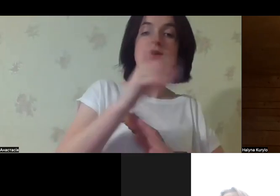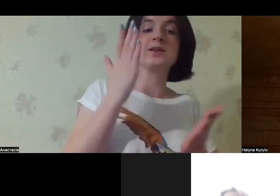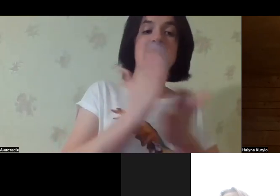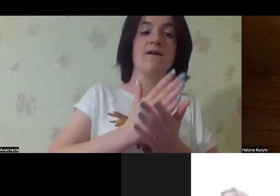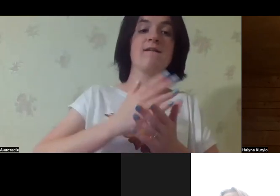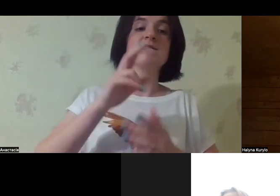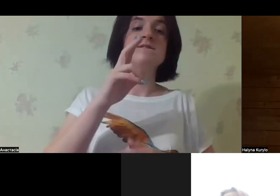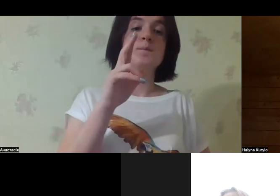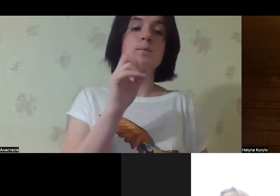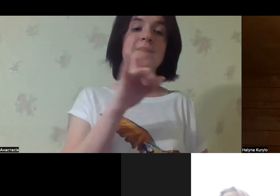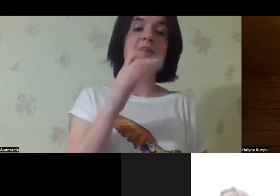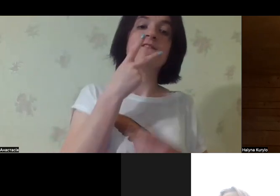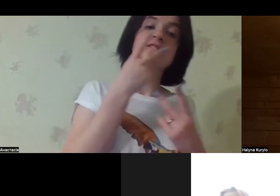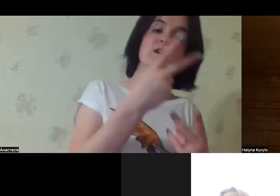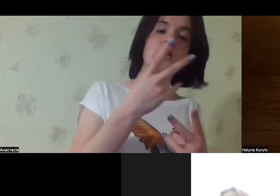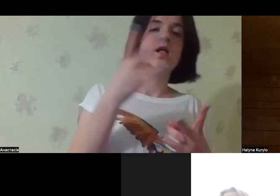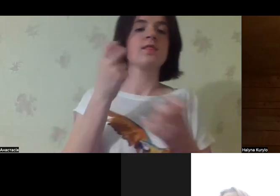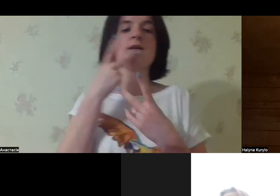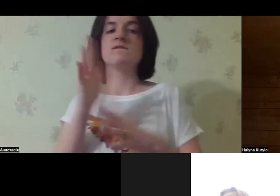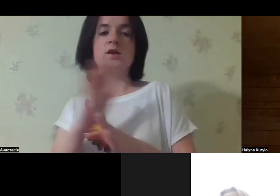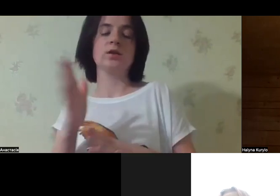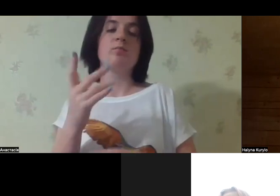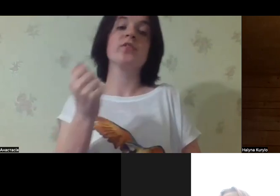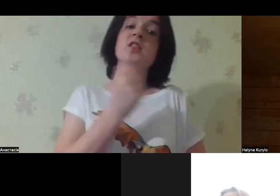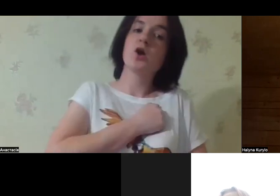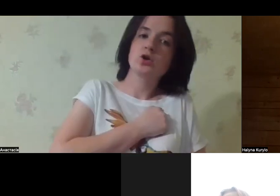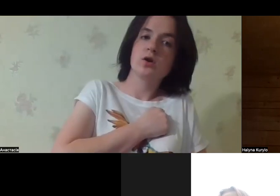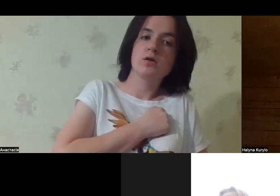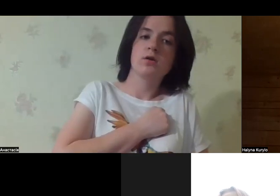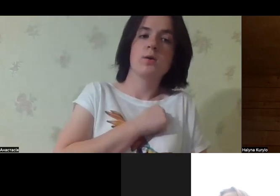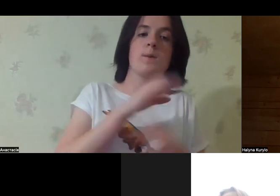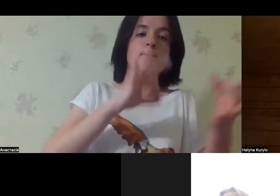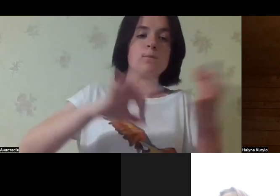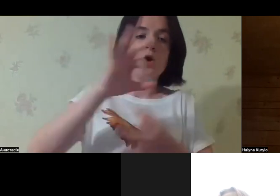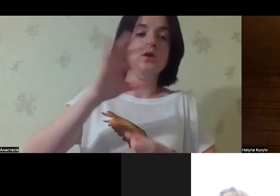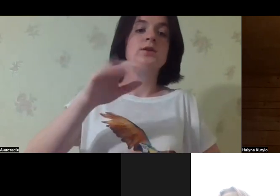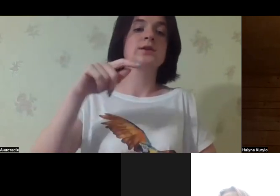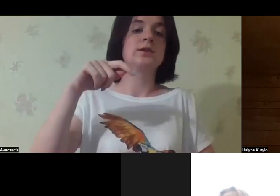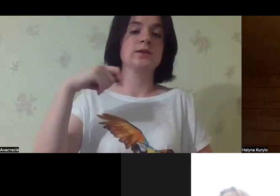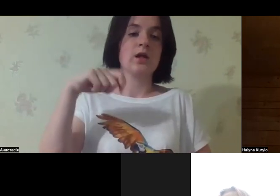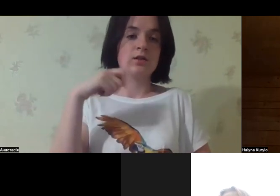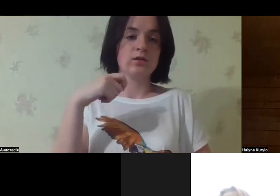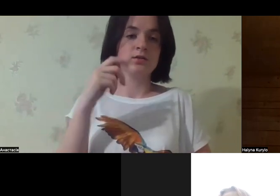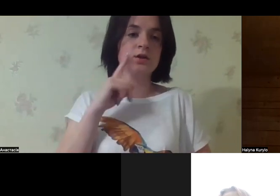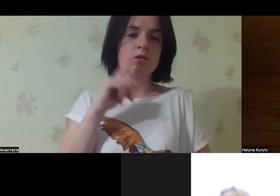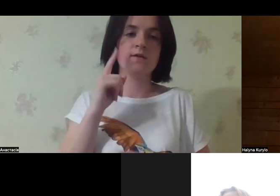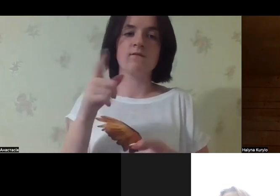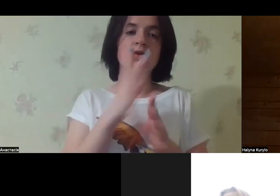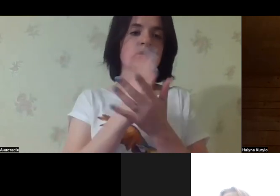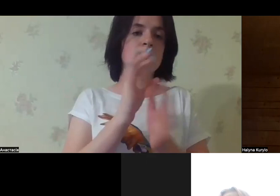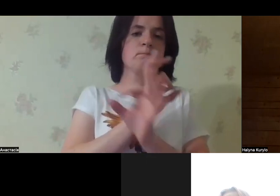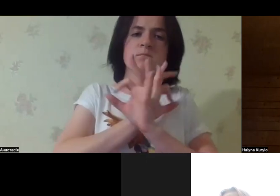what I mentioned in the beginning. There are visible barriers and there are invisible barriers. Unfortunately, the landscape